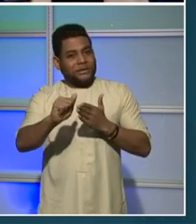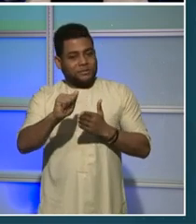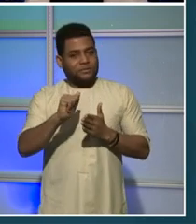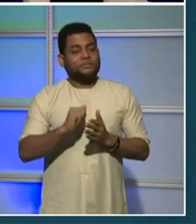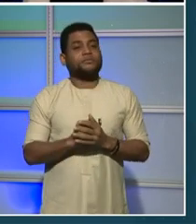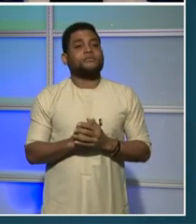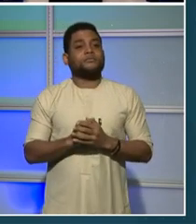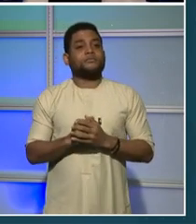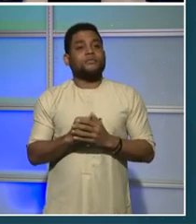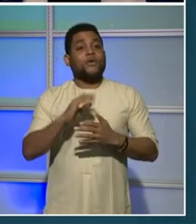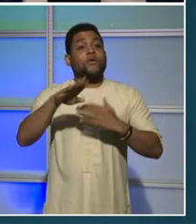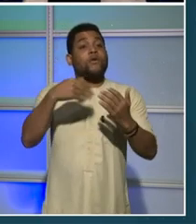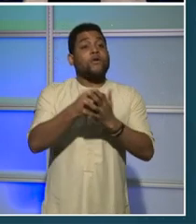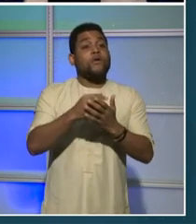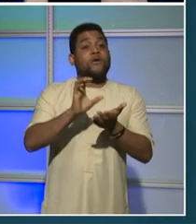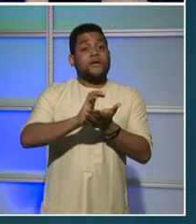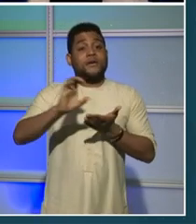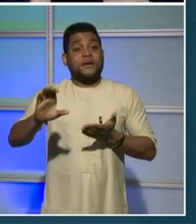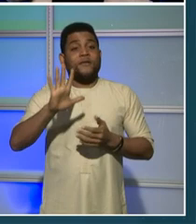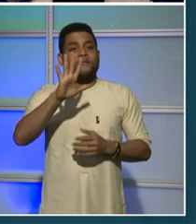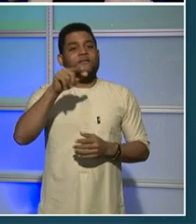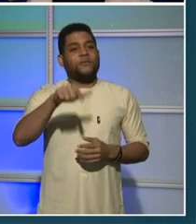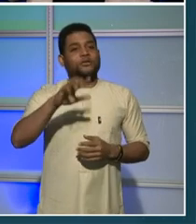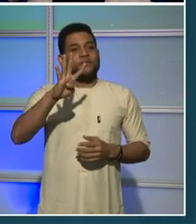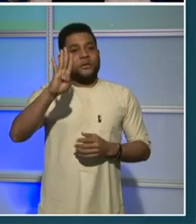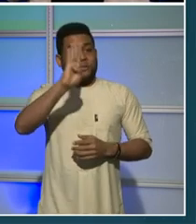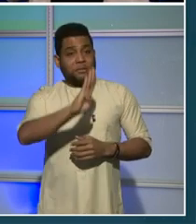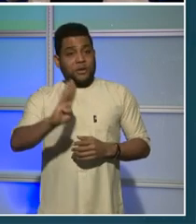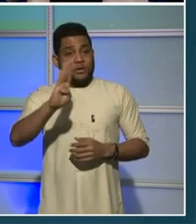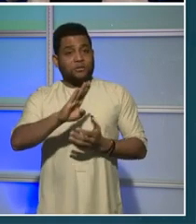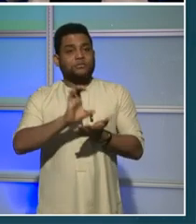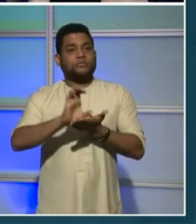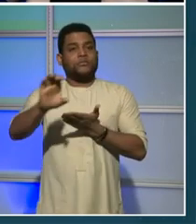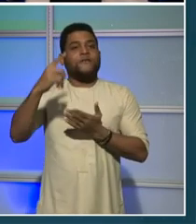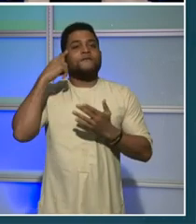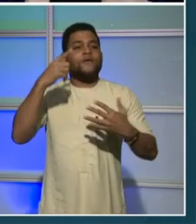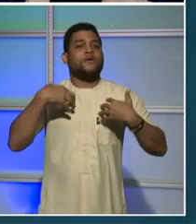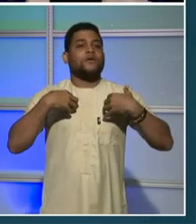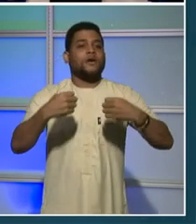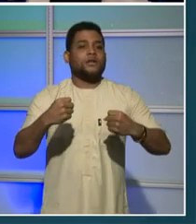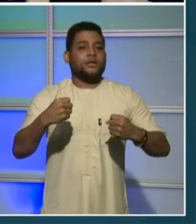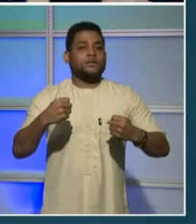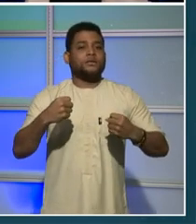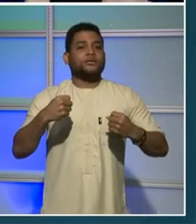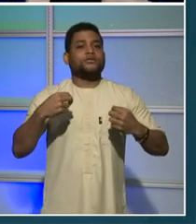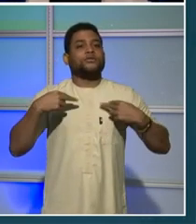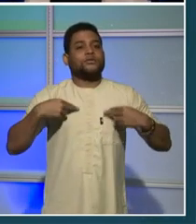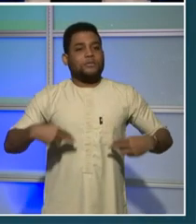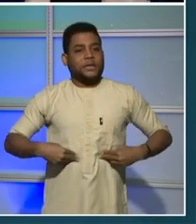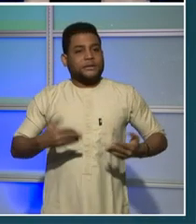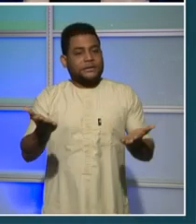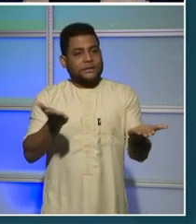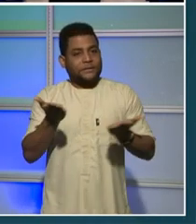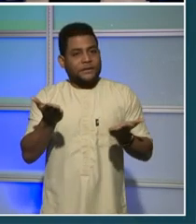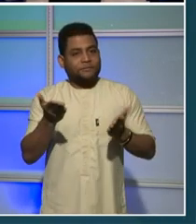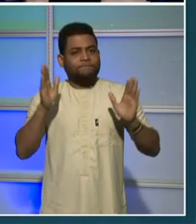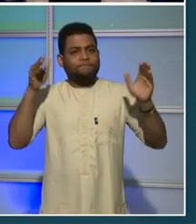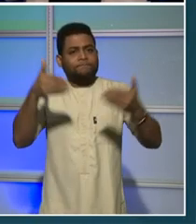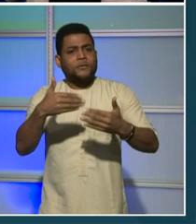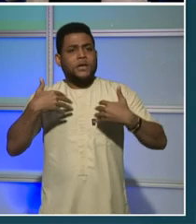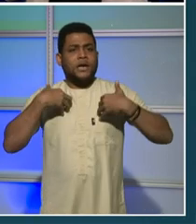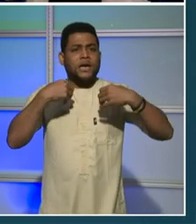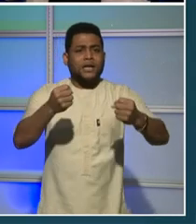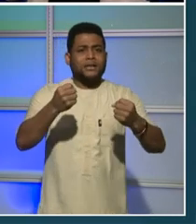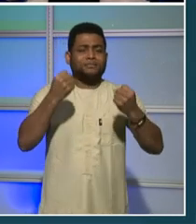the budget, 5.4 billion dollars, is spent on health and human services, and it supports programs like health care for thousands of